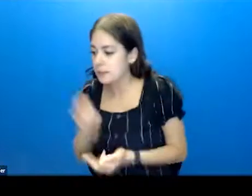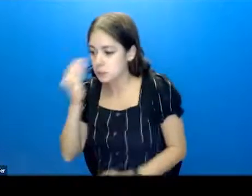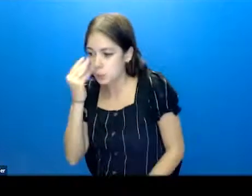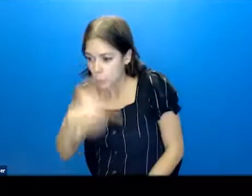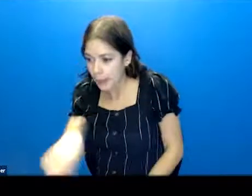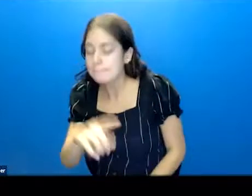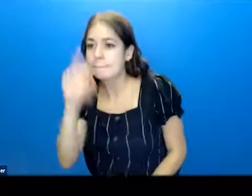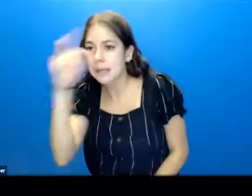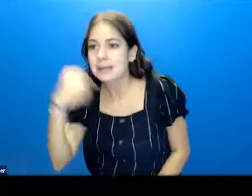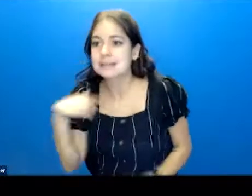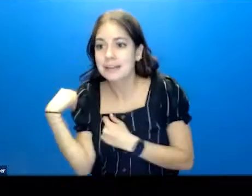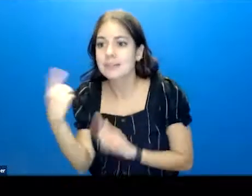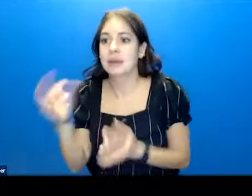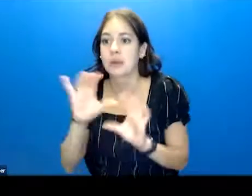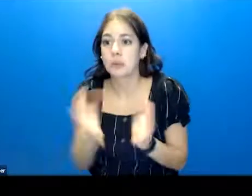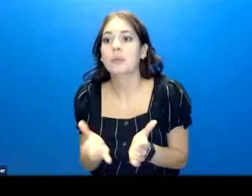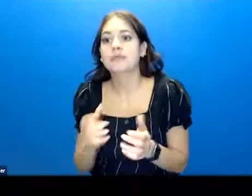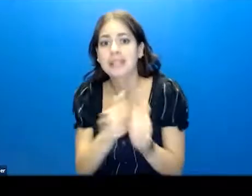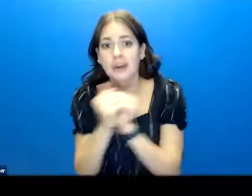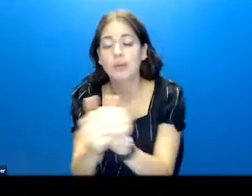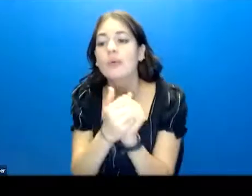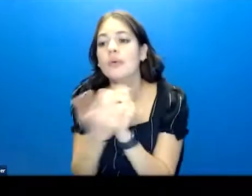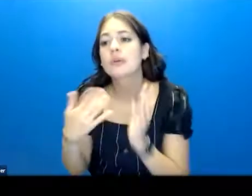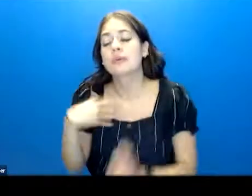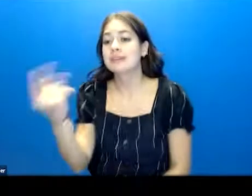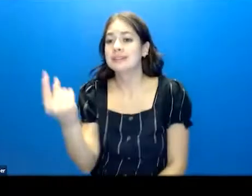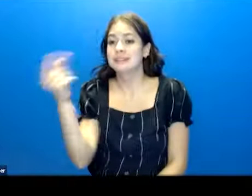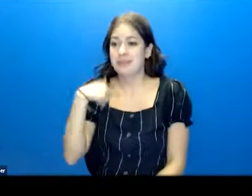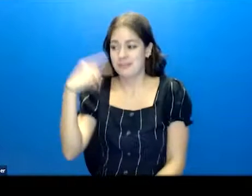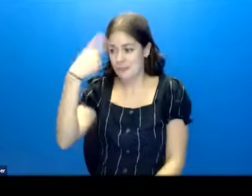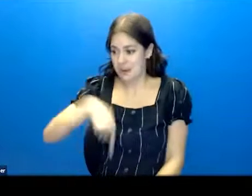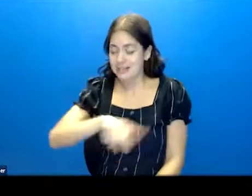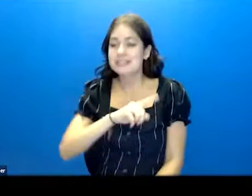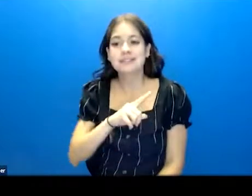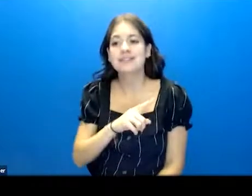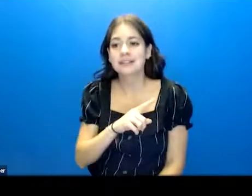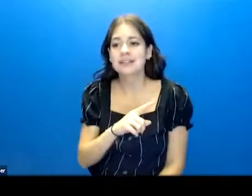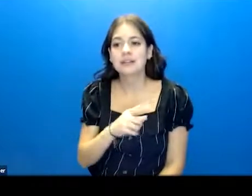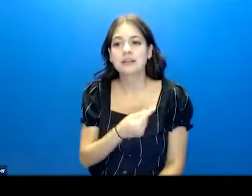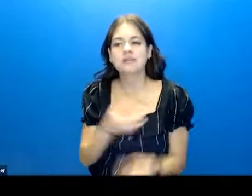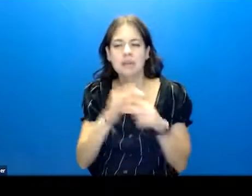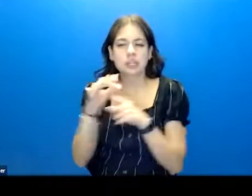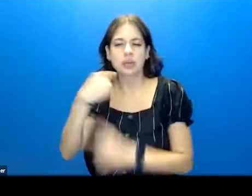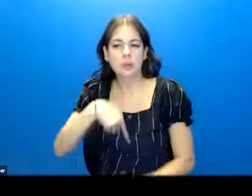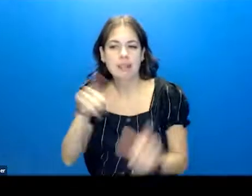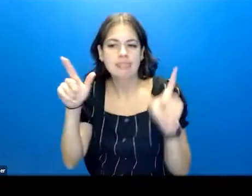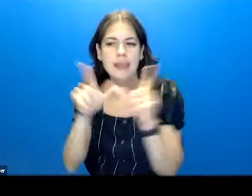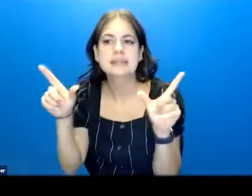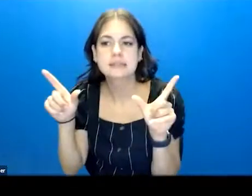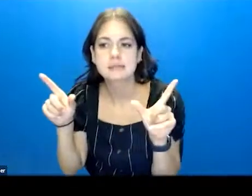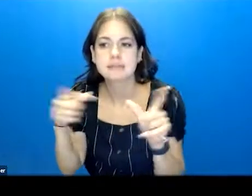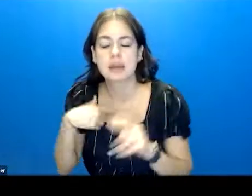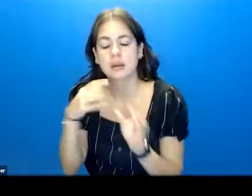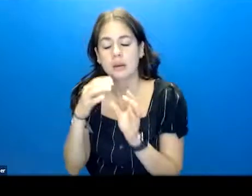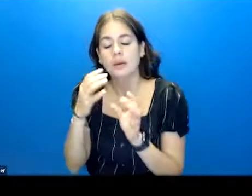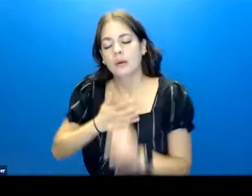family because they've been in group together. This is something that for us, especially those of us who are licensed, is a big